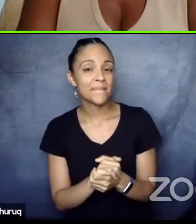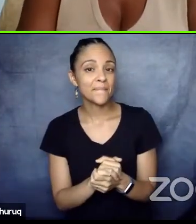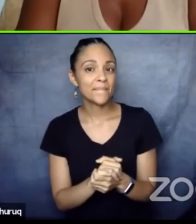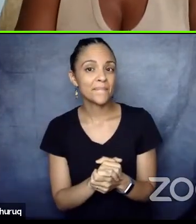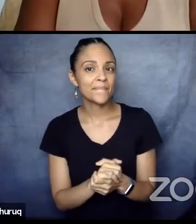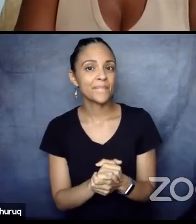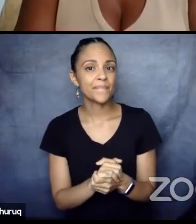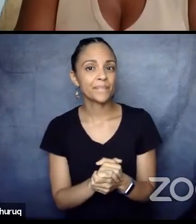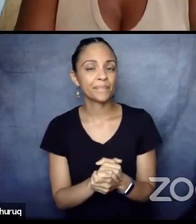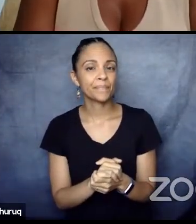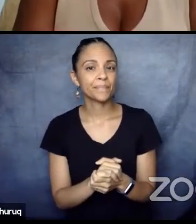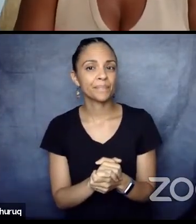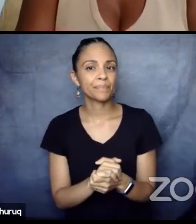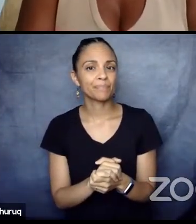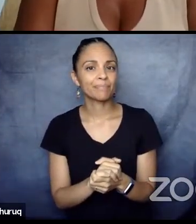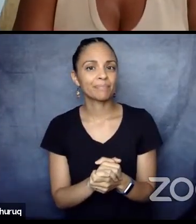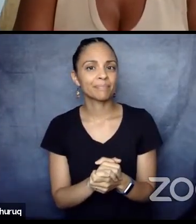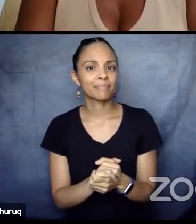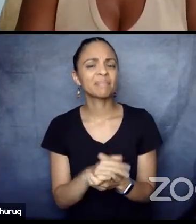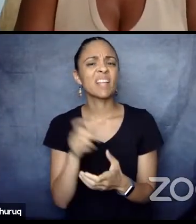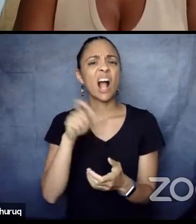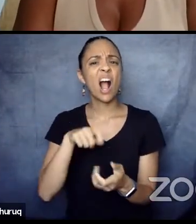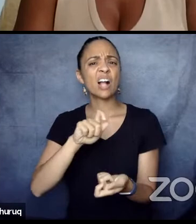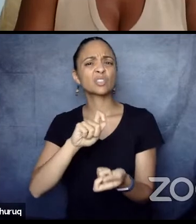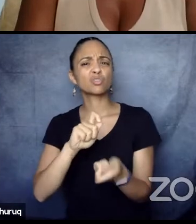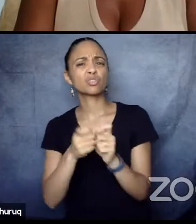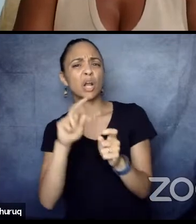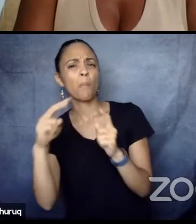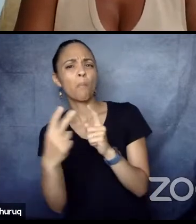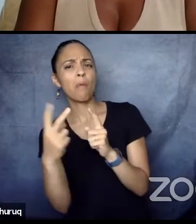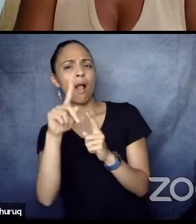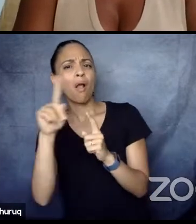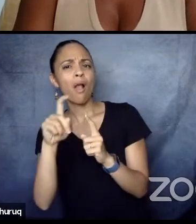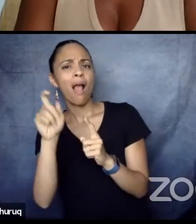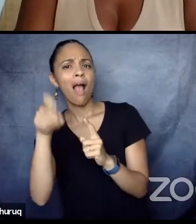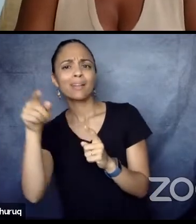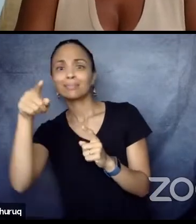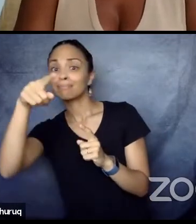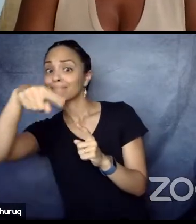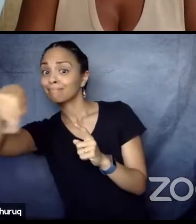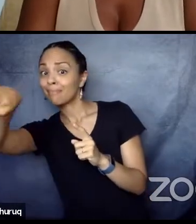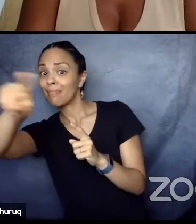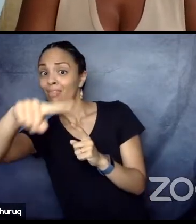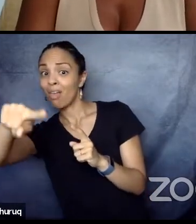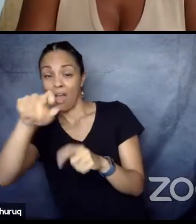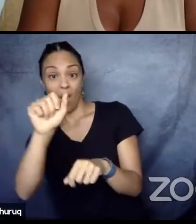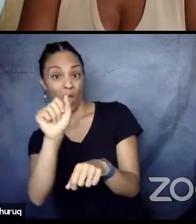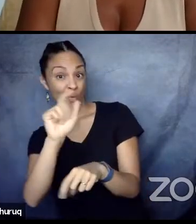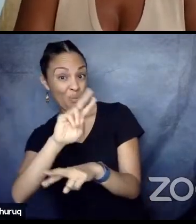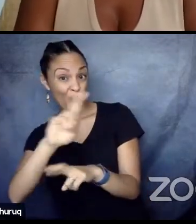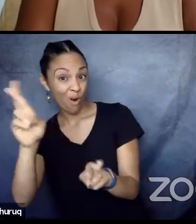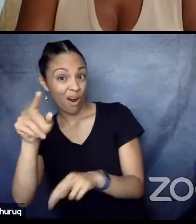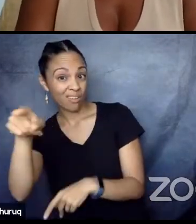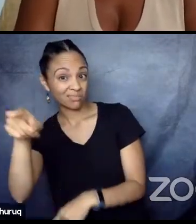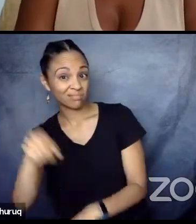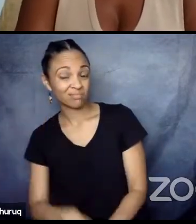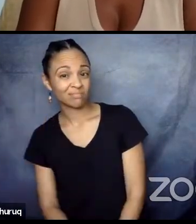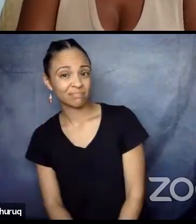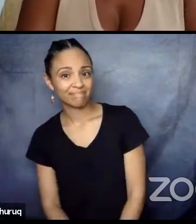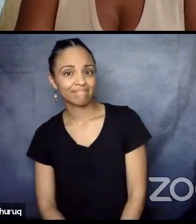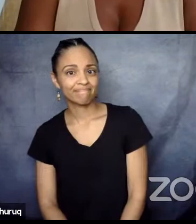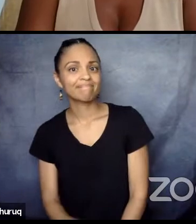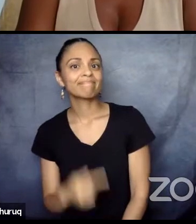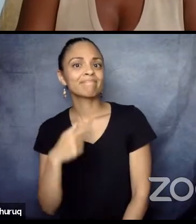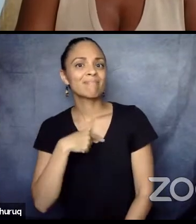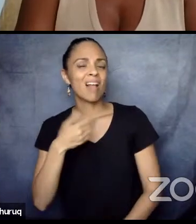And, and, and I can flip it too and say, are they ready? Y'all have been doing the work, but I pose that to you all.